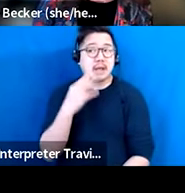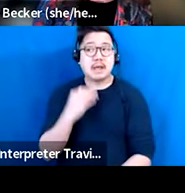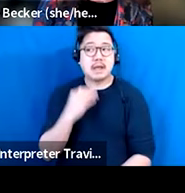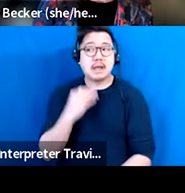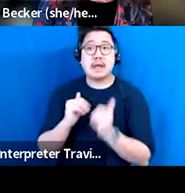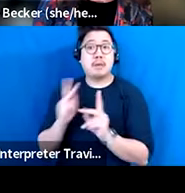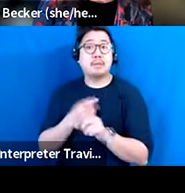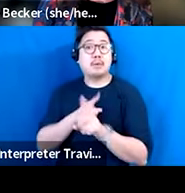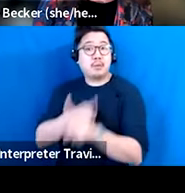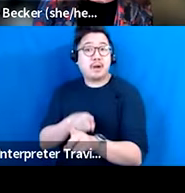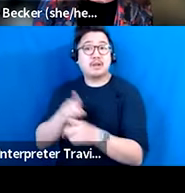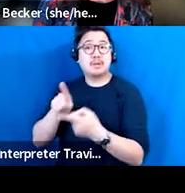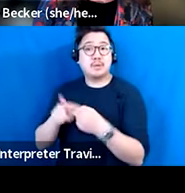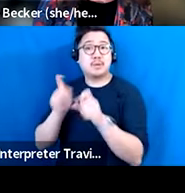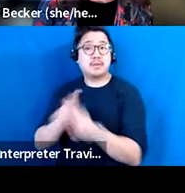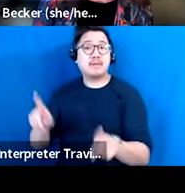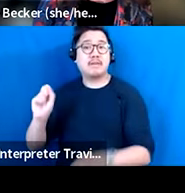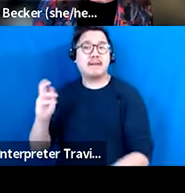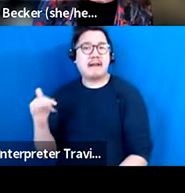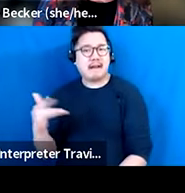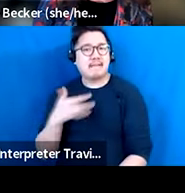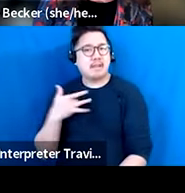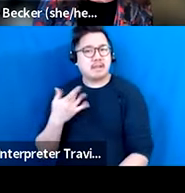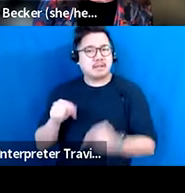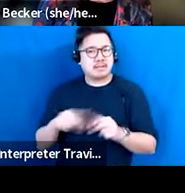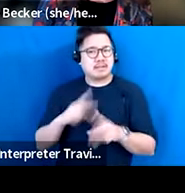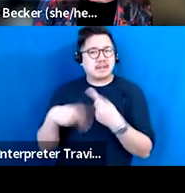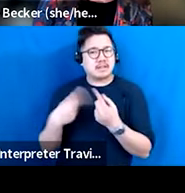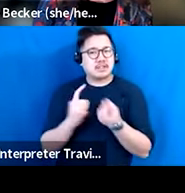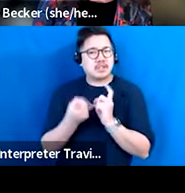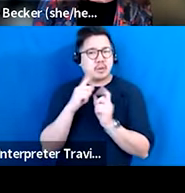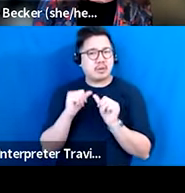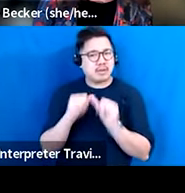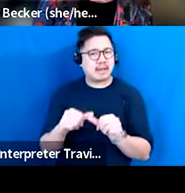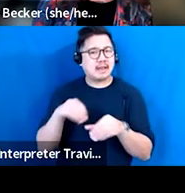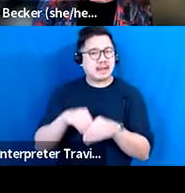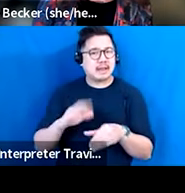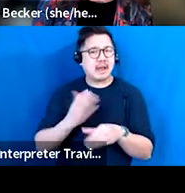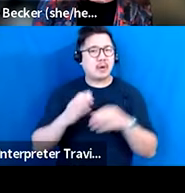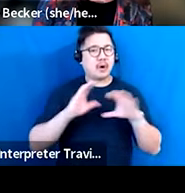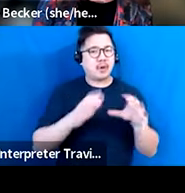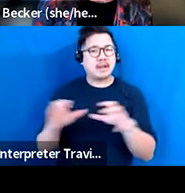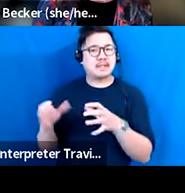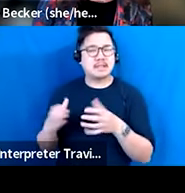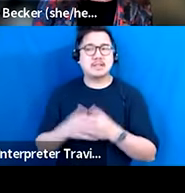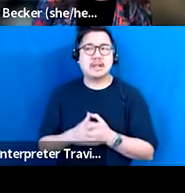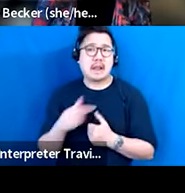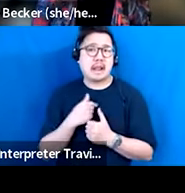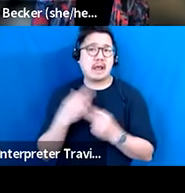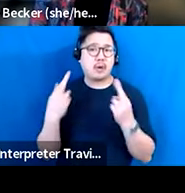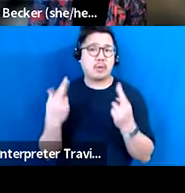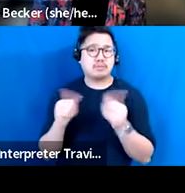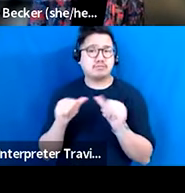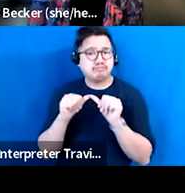that there might actually be some real lasting change that's kind of baked into our organizations. And I just hope it stays, because it